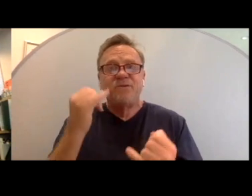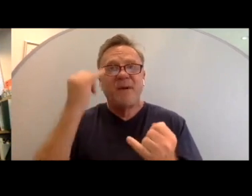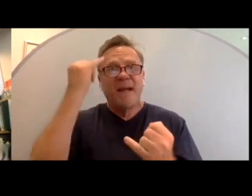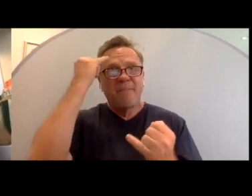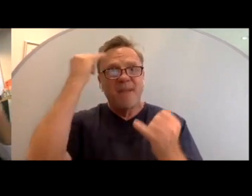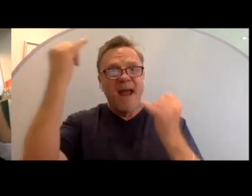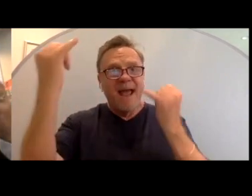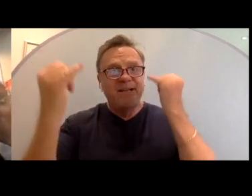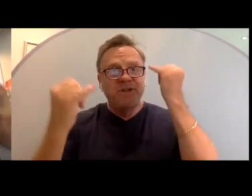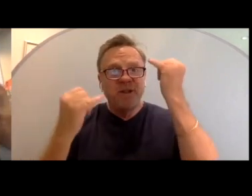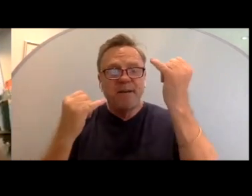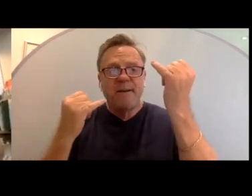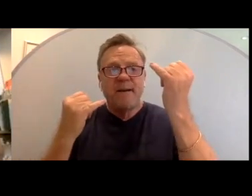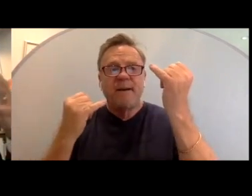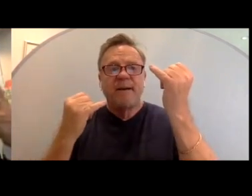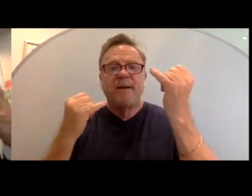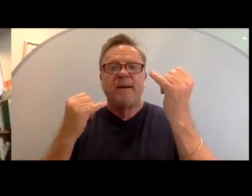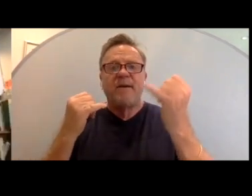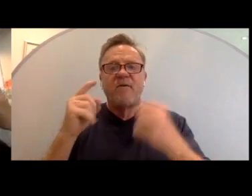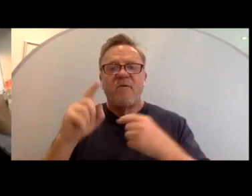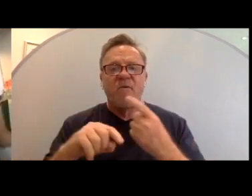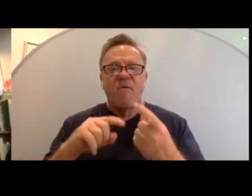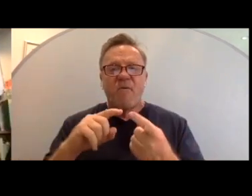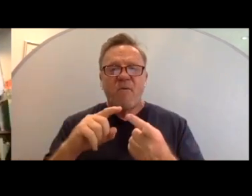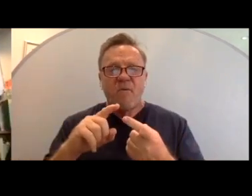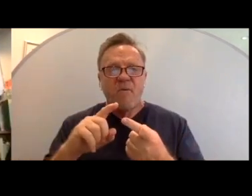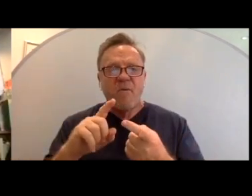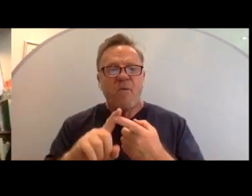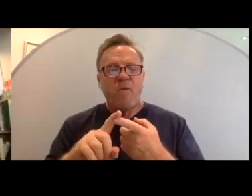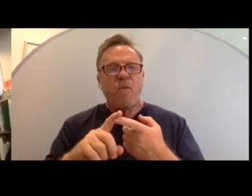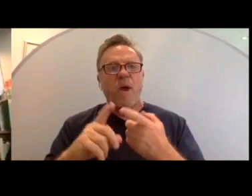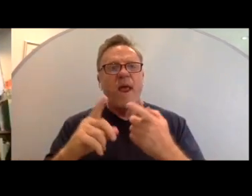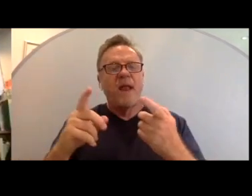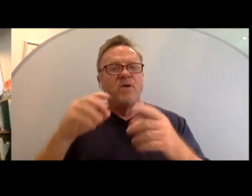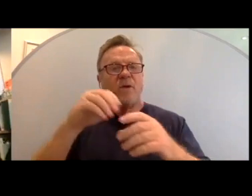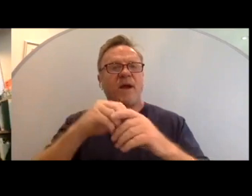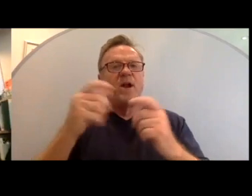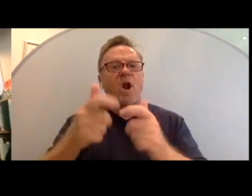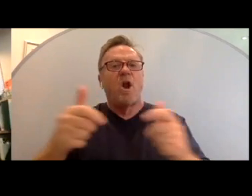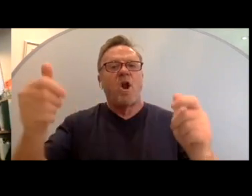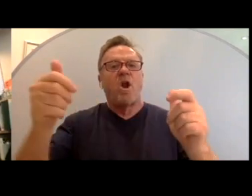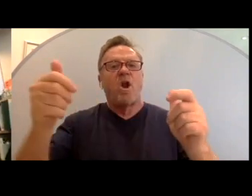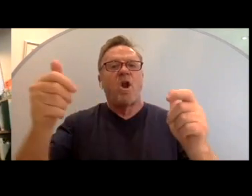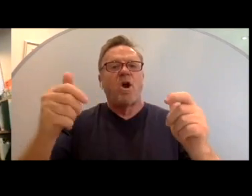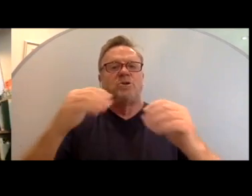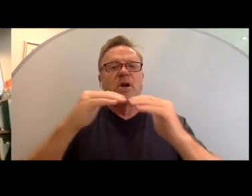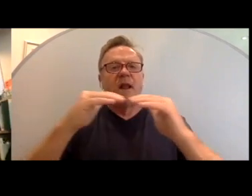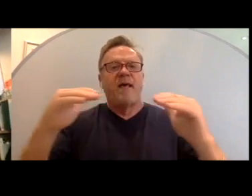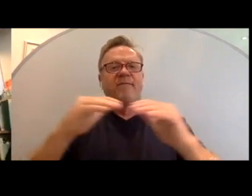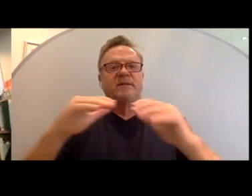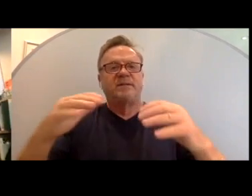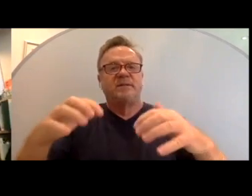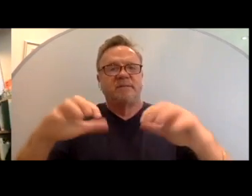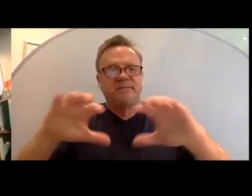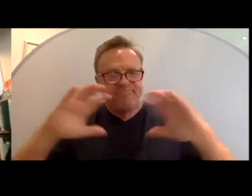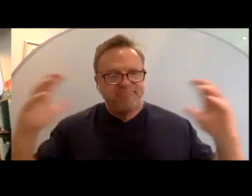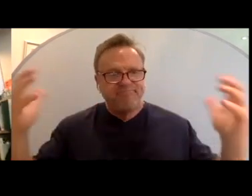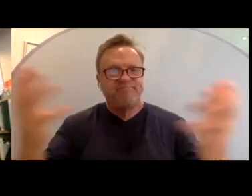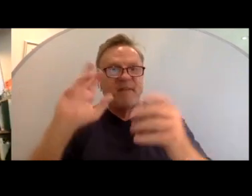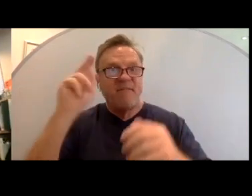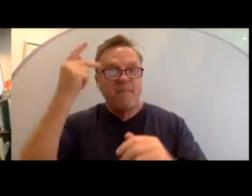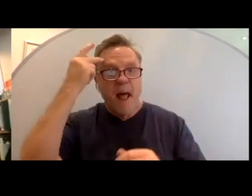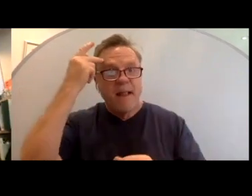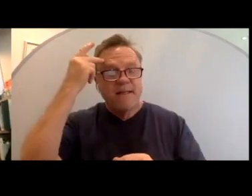when you get in the larger levels of the congregations and congregational politics, that